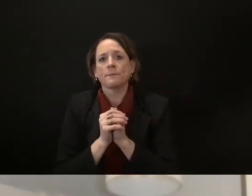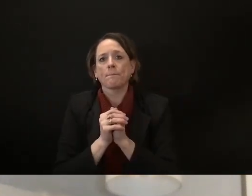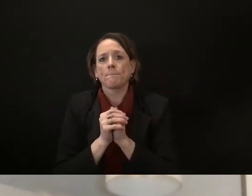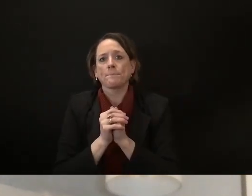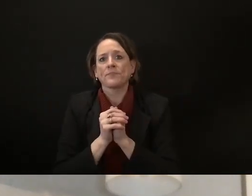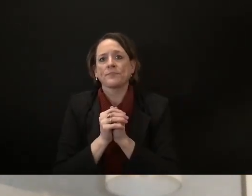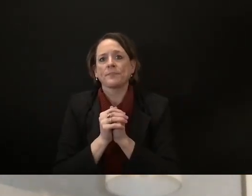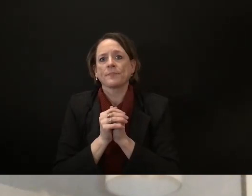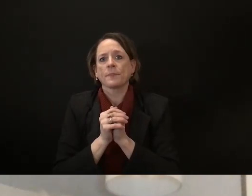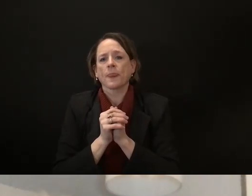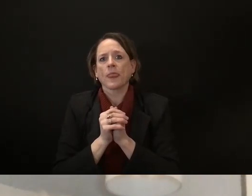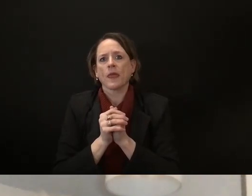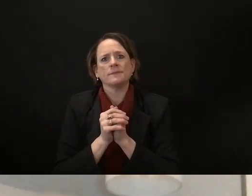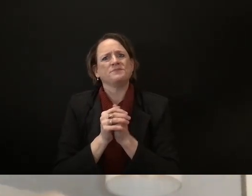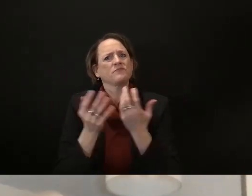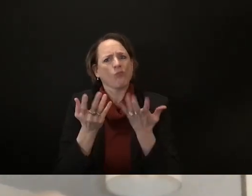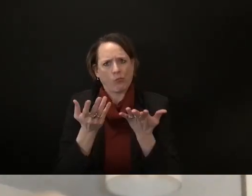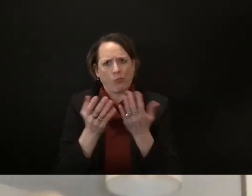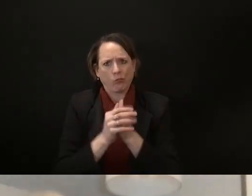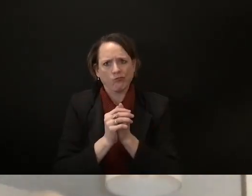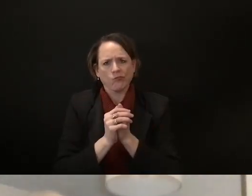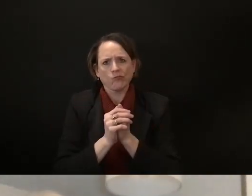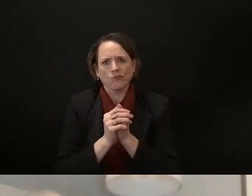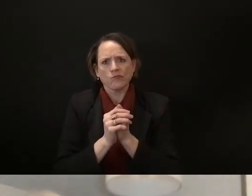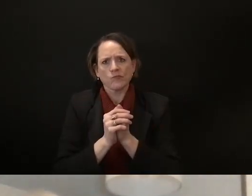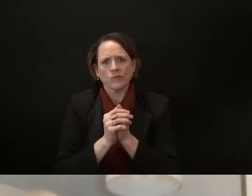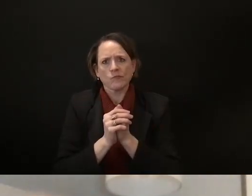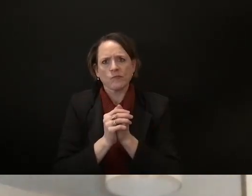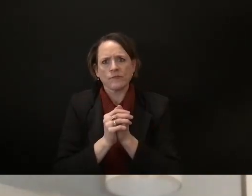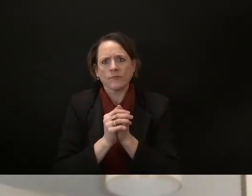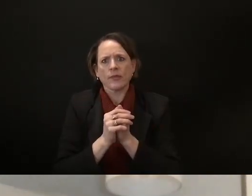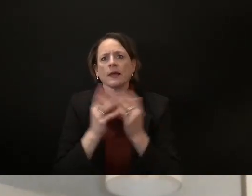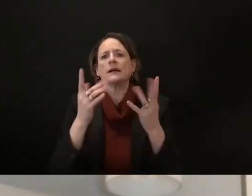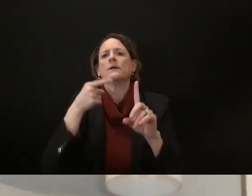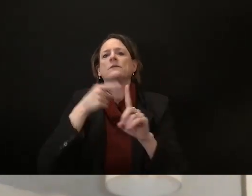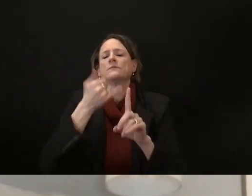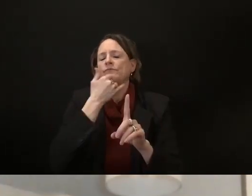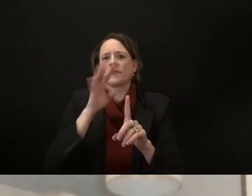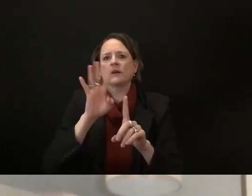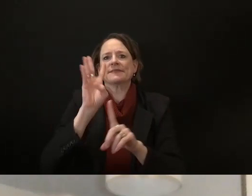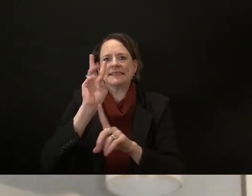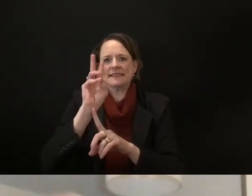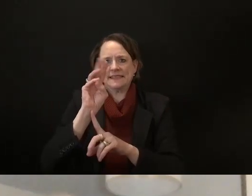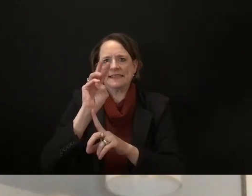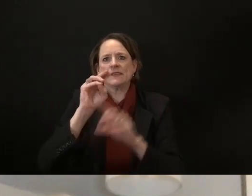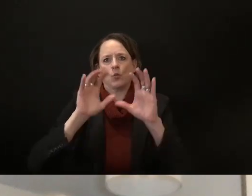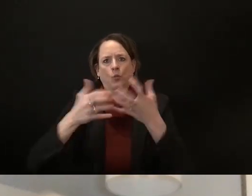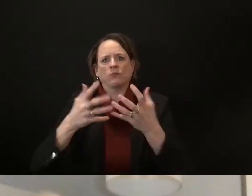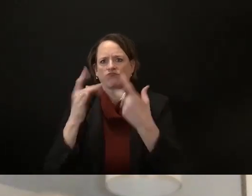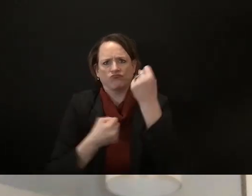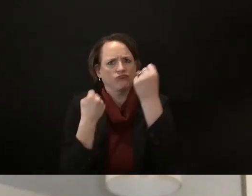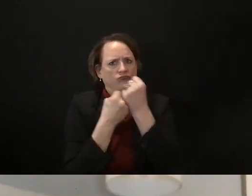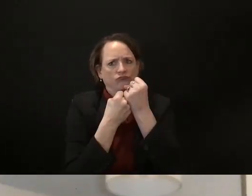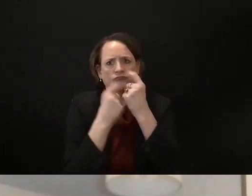oh and it's now 60 he broke 60 so thank you for the update uh justin blinsky from my office um okay so